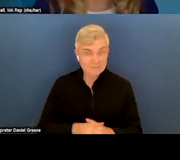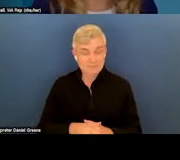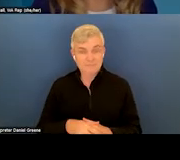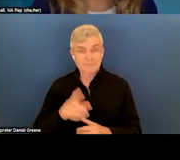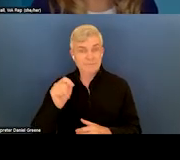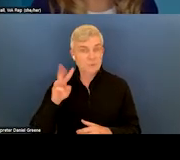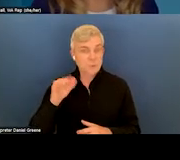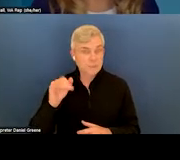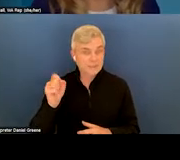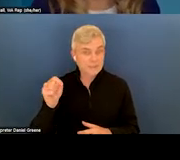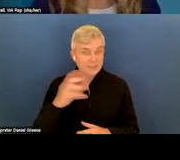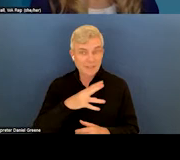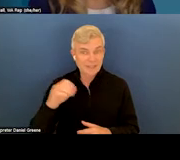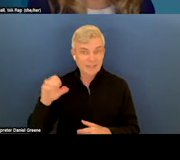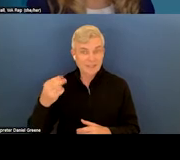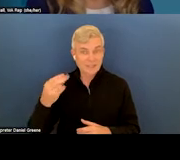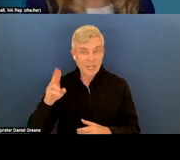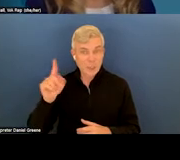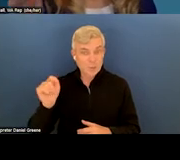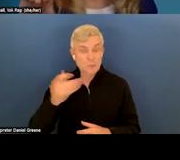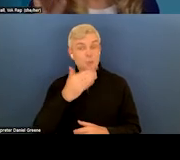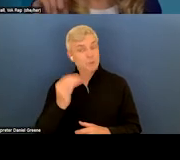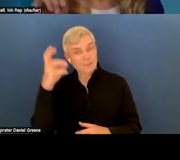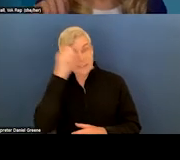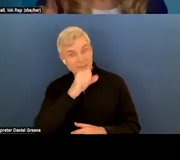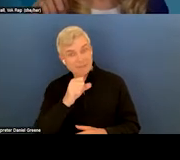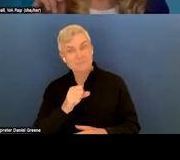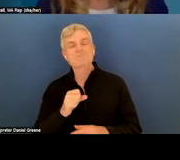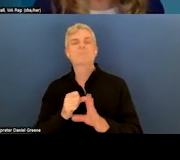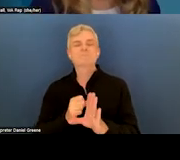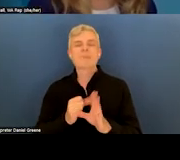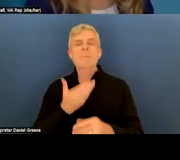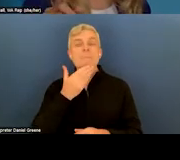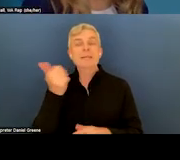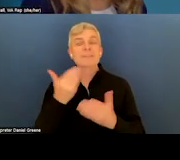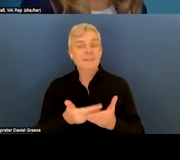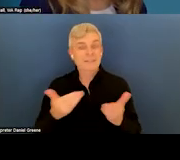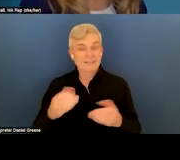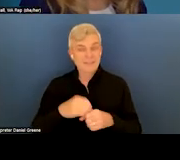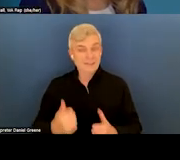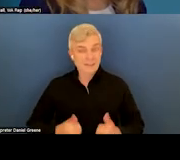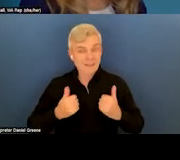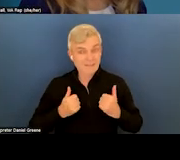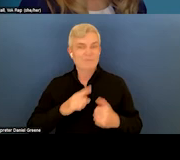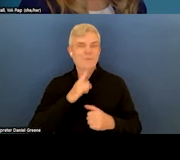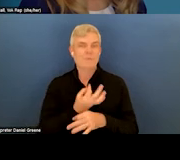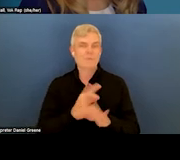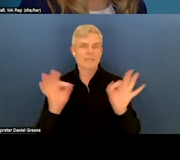Oh, that's a good guess. Ah. The best things in life are free. But next slide.